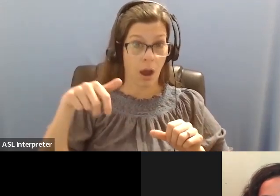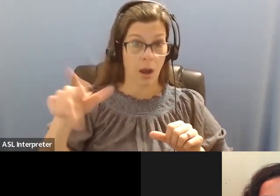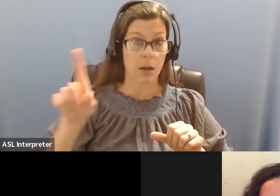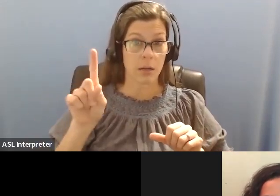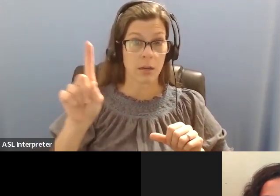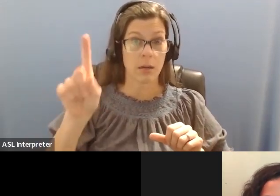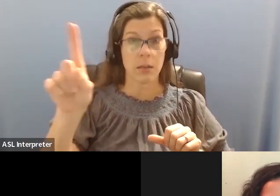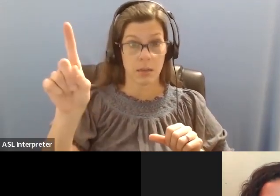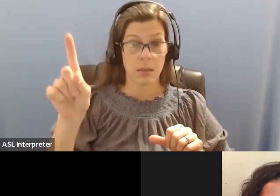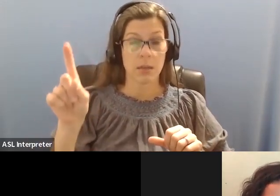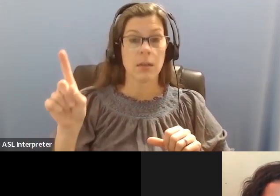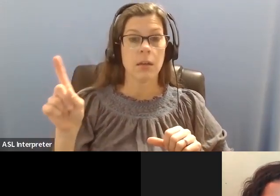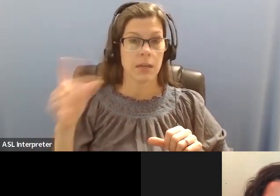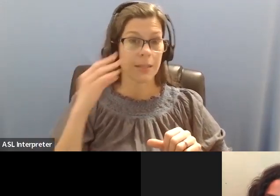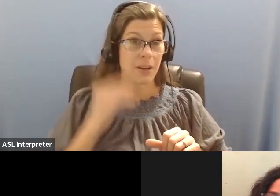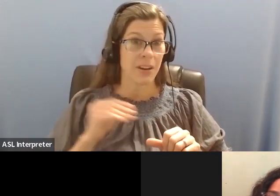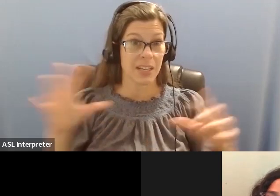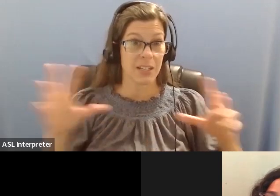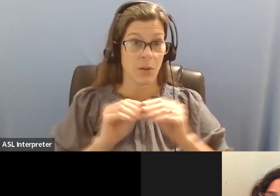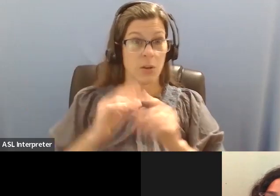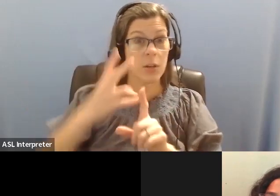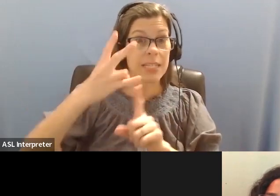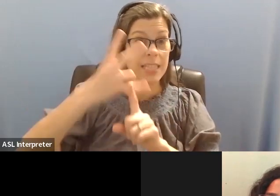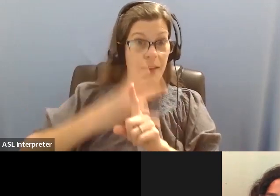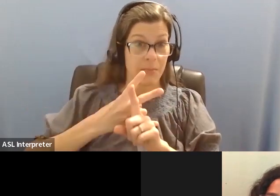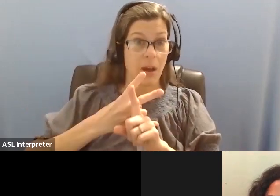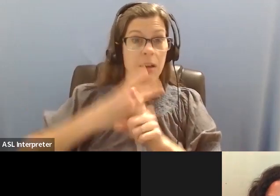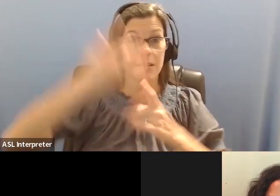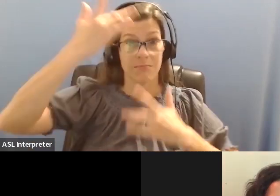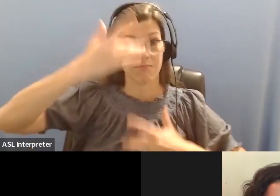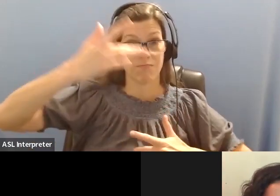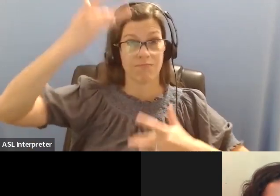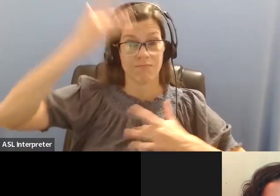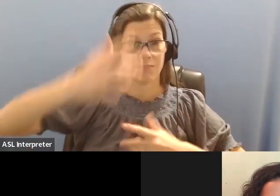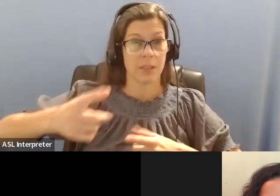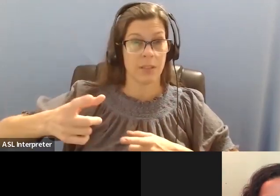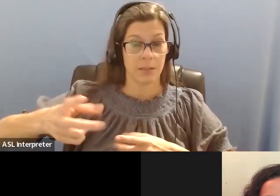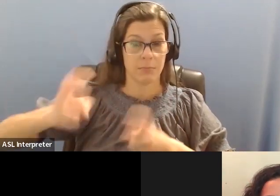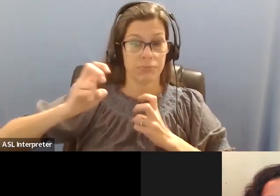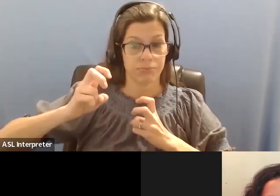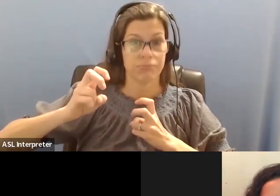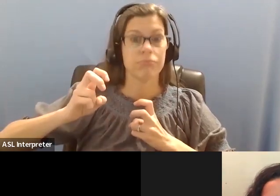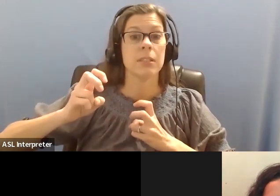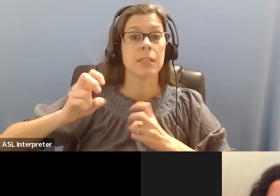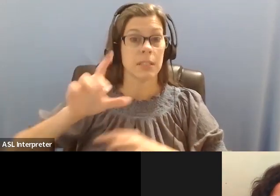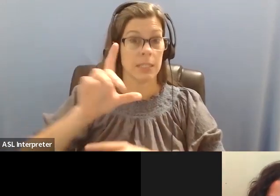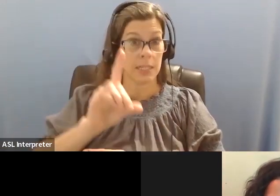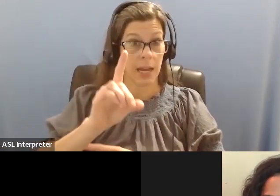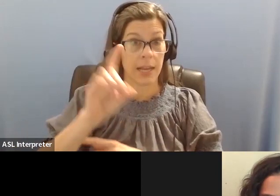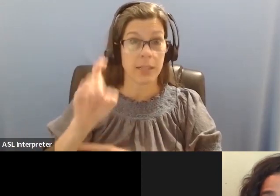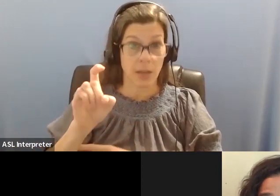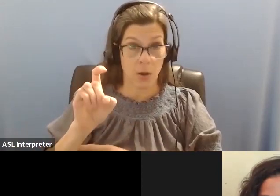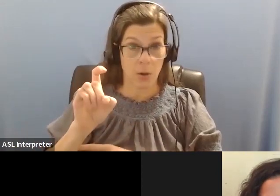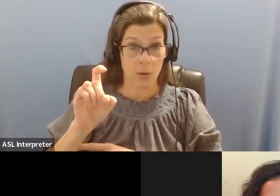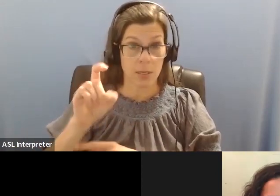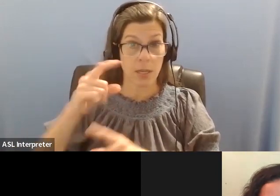about seven months. And it was when I was diagnosed and it was when I also